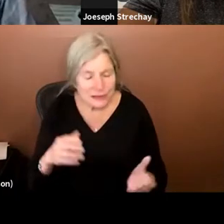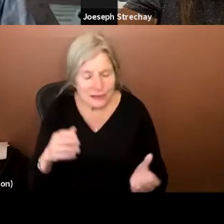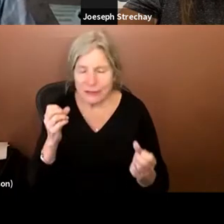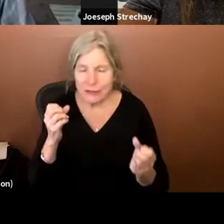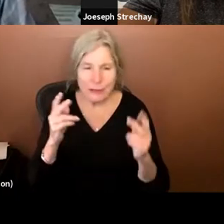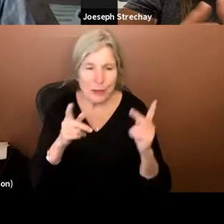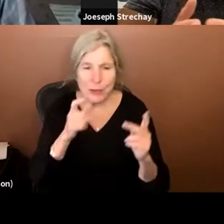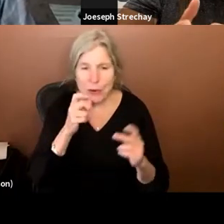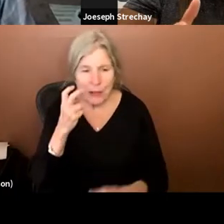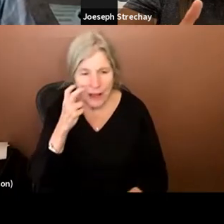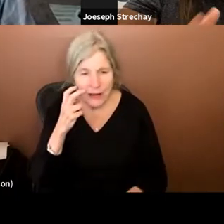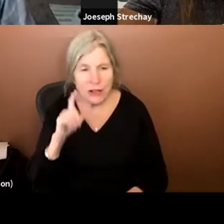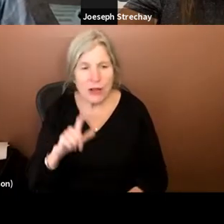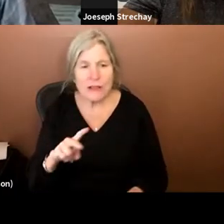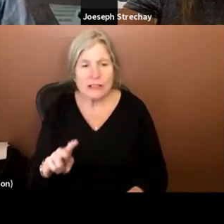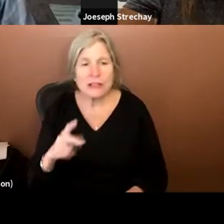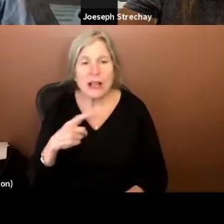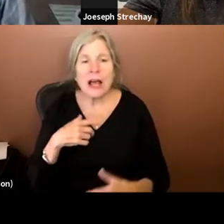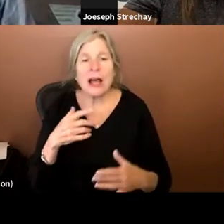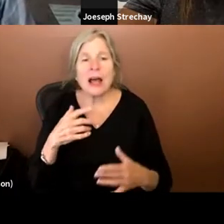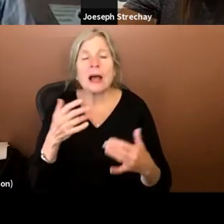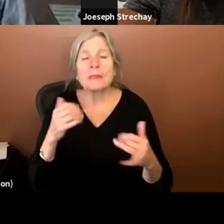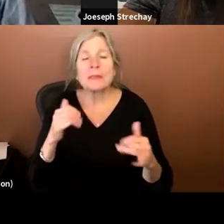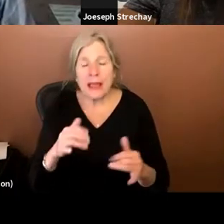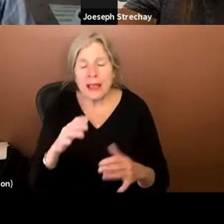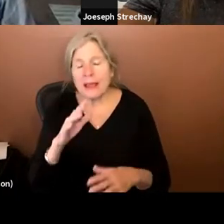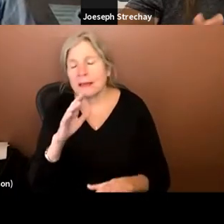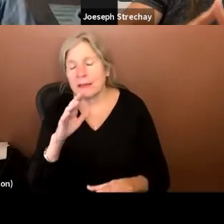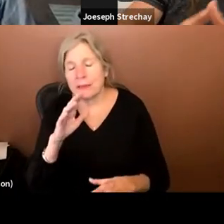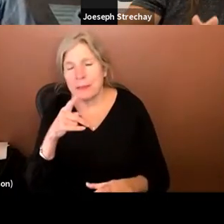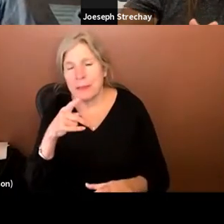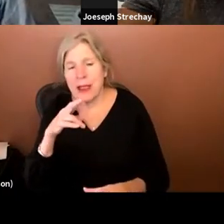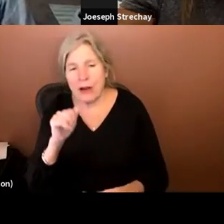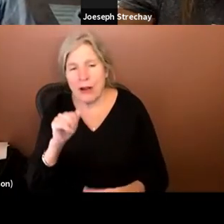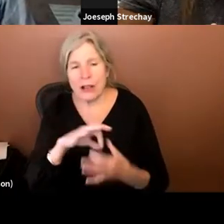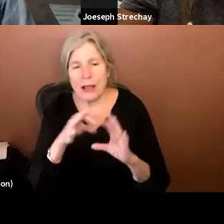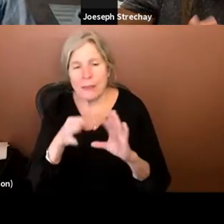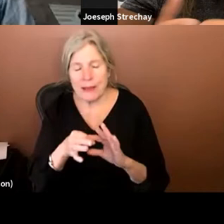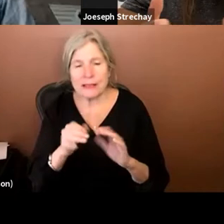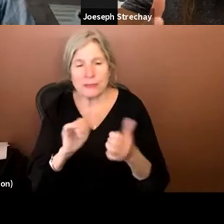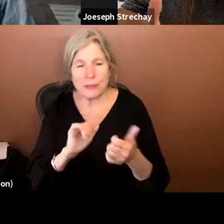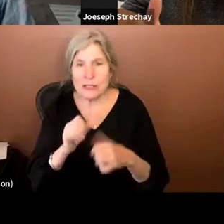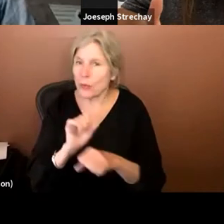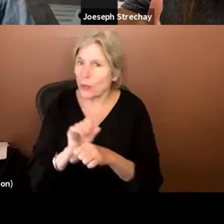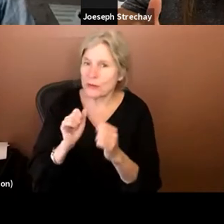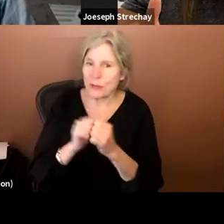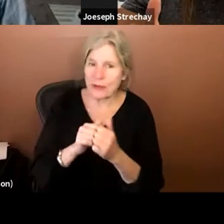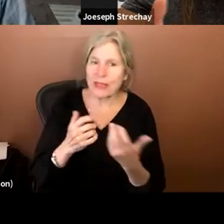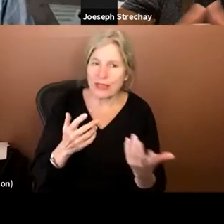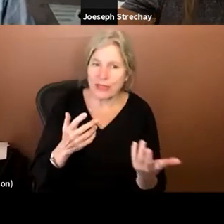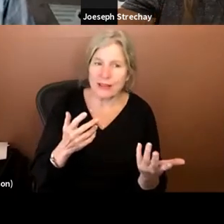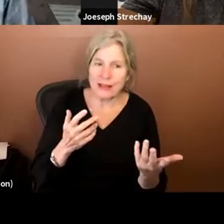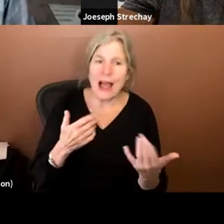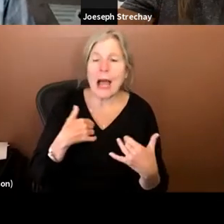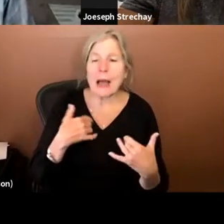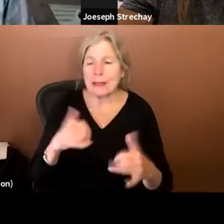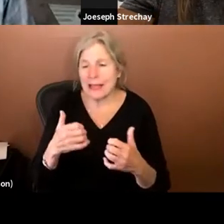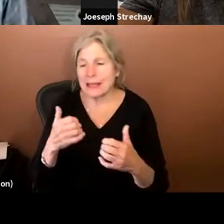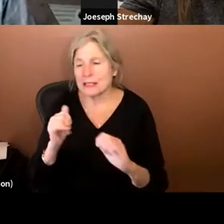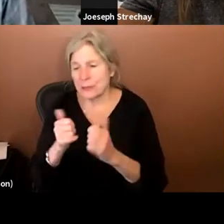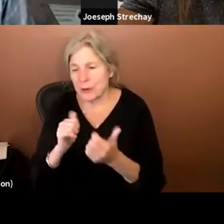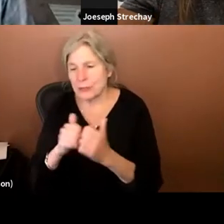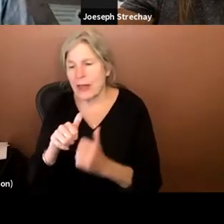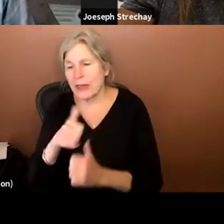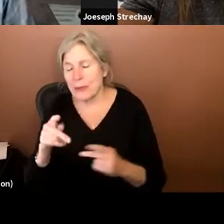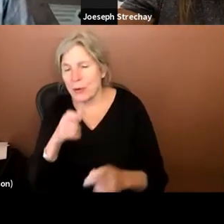people who are blind or low vision. I played a Paralympic sport, uh, where I was, uh, worked with a lot of people, uh, played sports with other